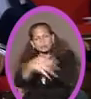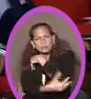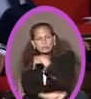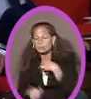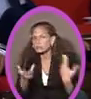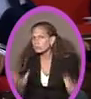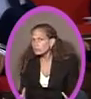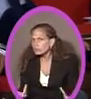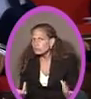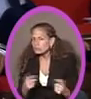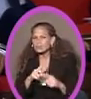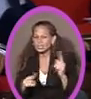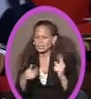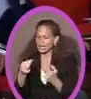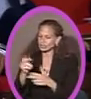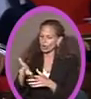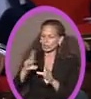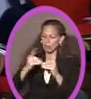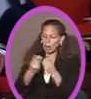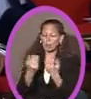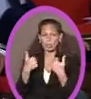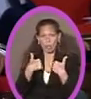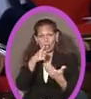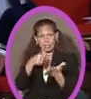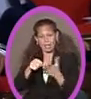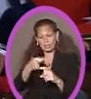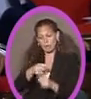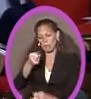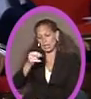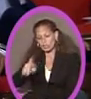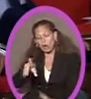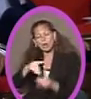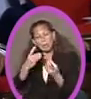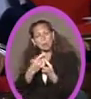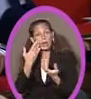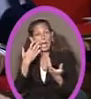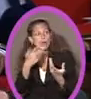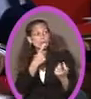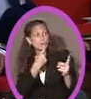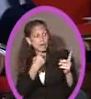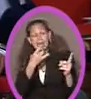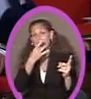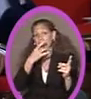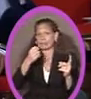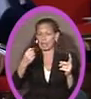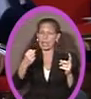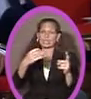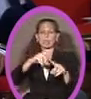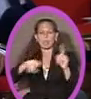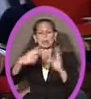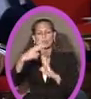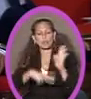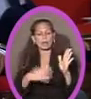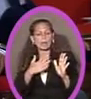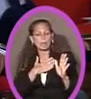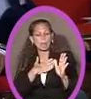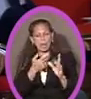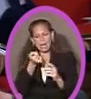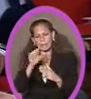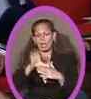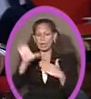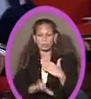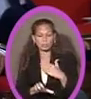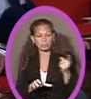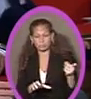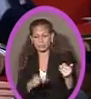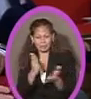You've got the letters from your HR department. I'm going to wrap it up now because the red light's flashing, but I am going to just read my little conclusion.